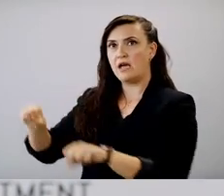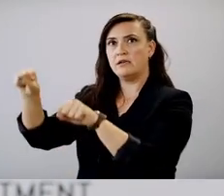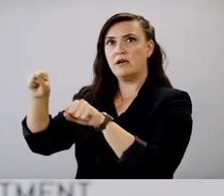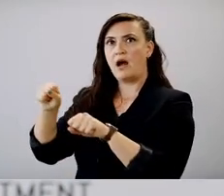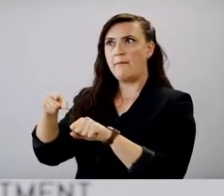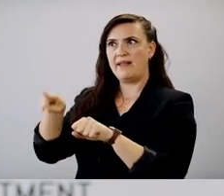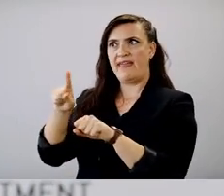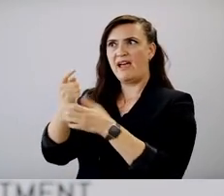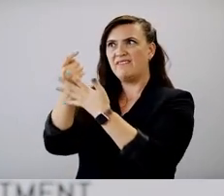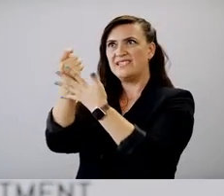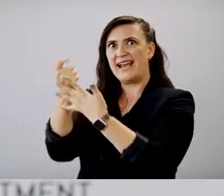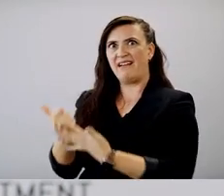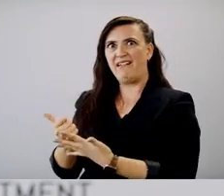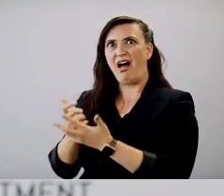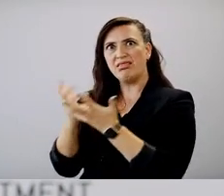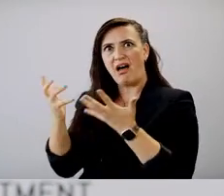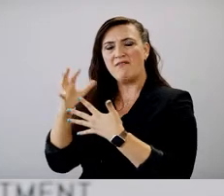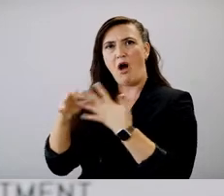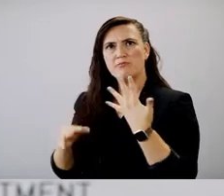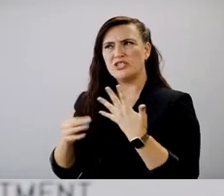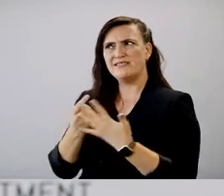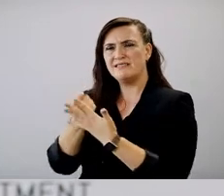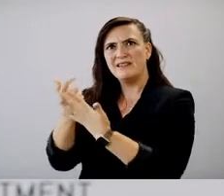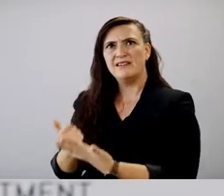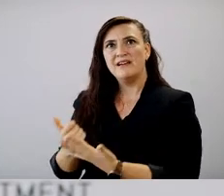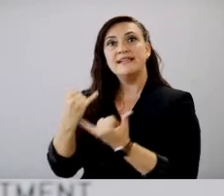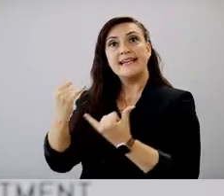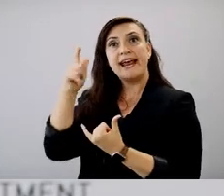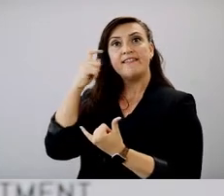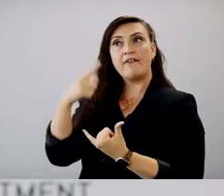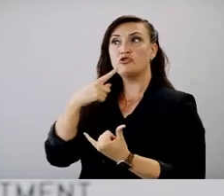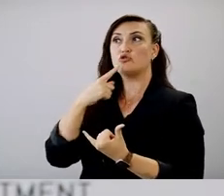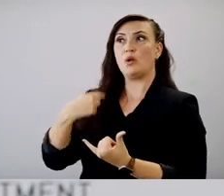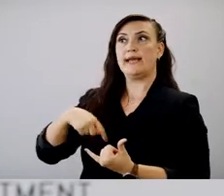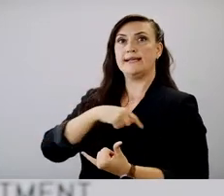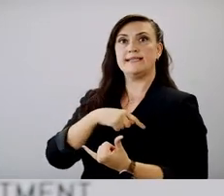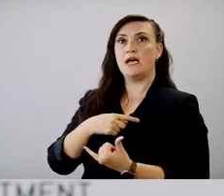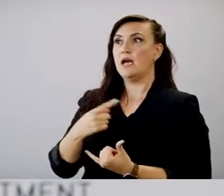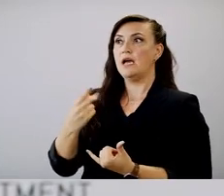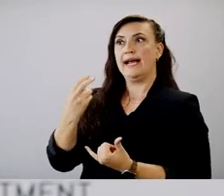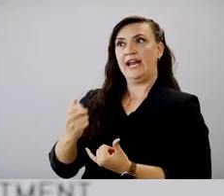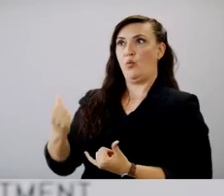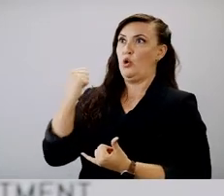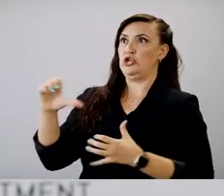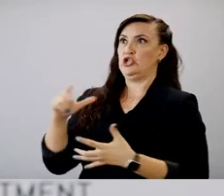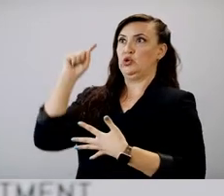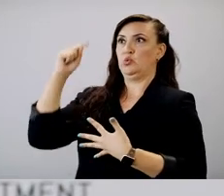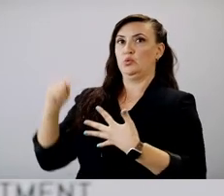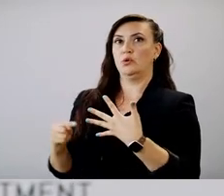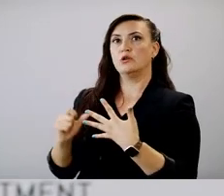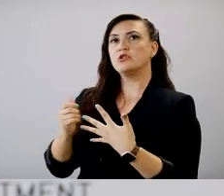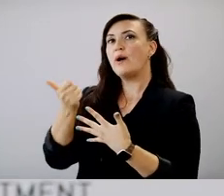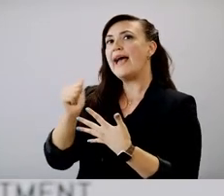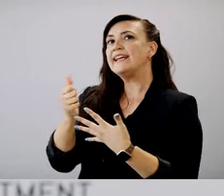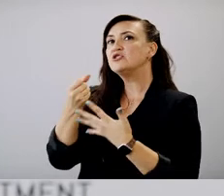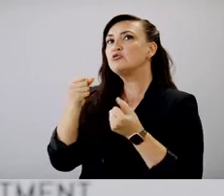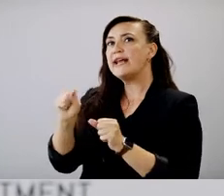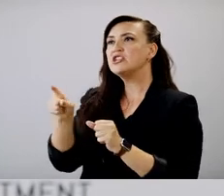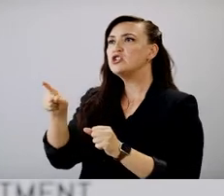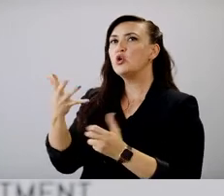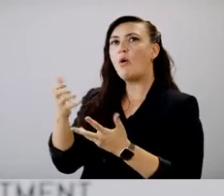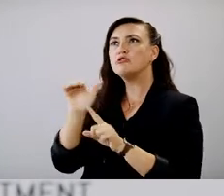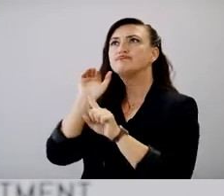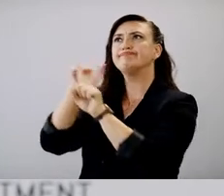mitigation strategies off the table. The governor today told us what he wouldn't do. Are there any, any strategies you want back